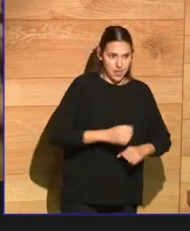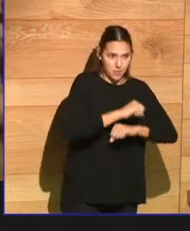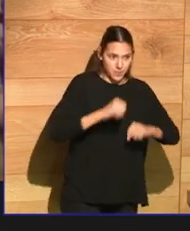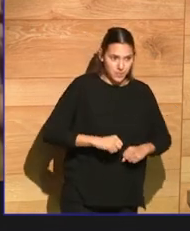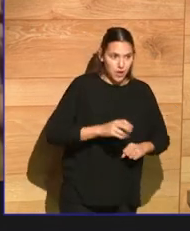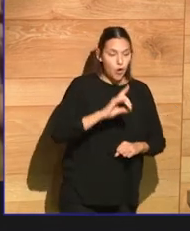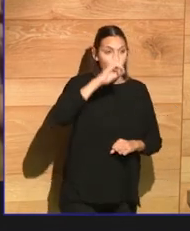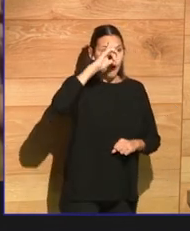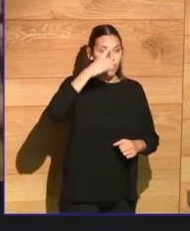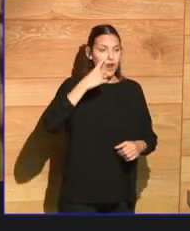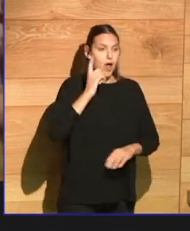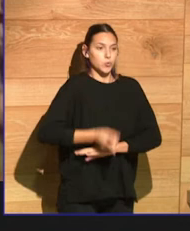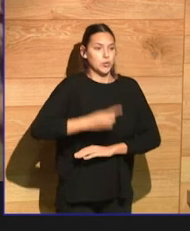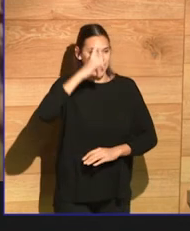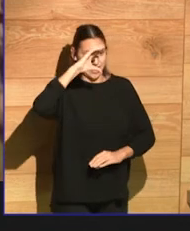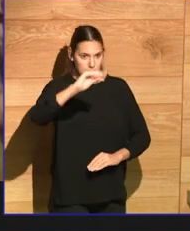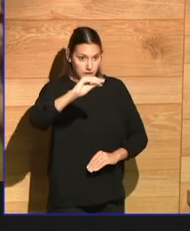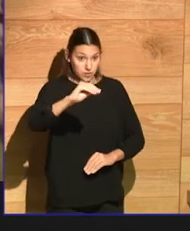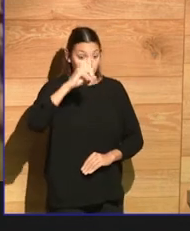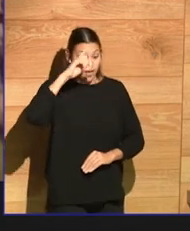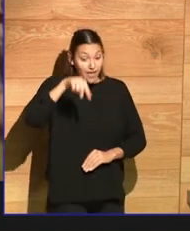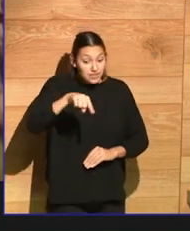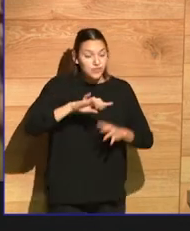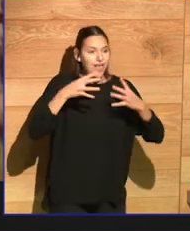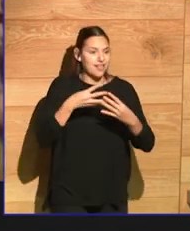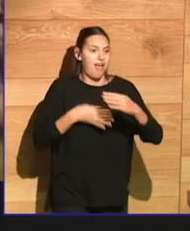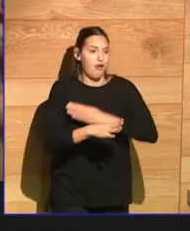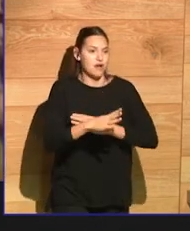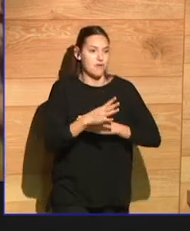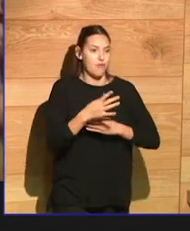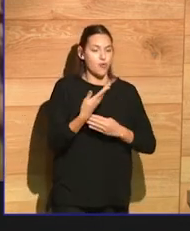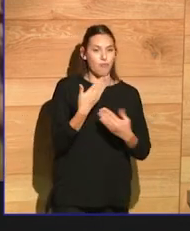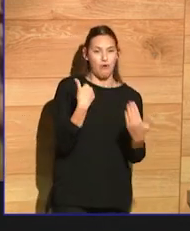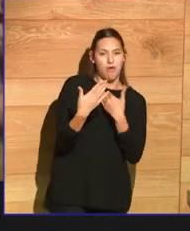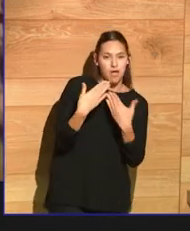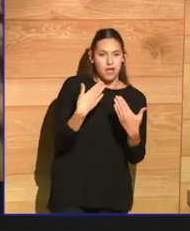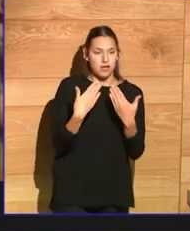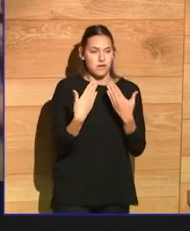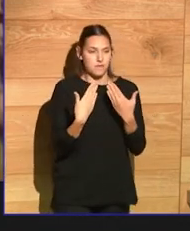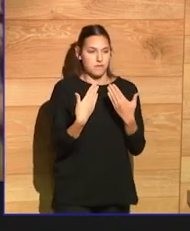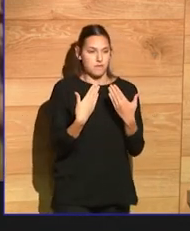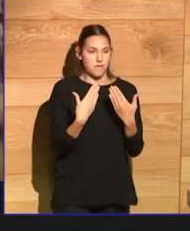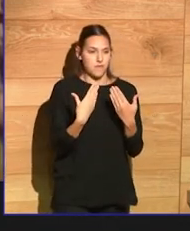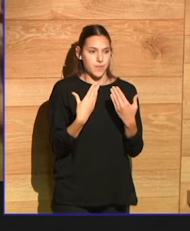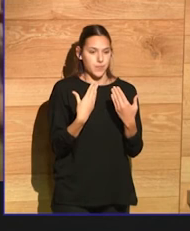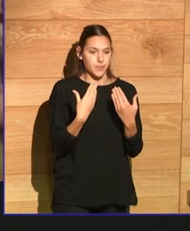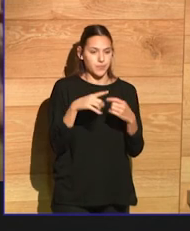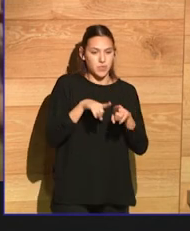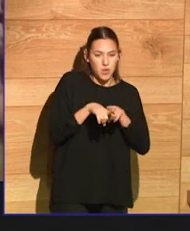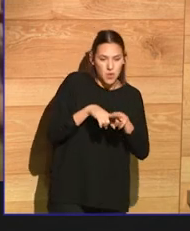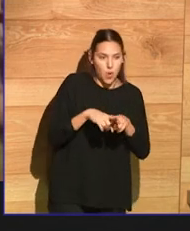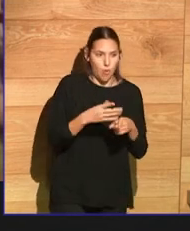that people have gone to the emotional authority, which can never be questioned.